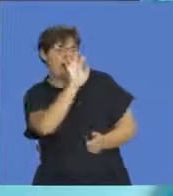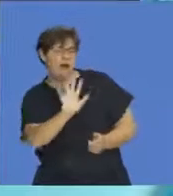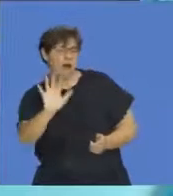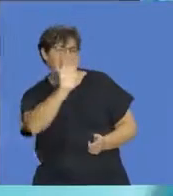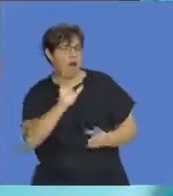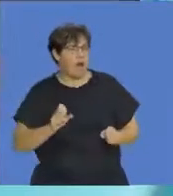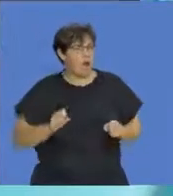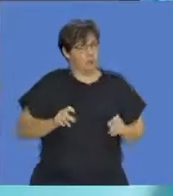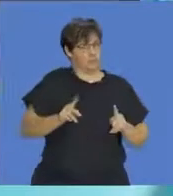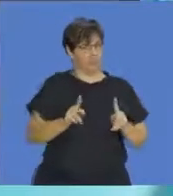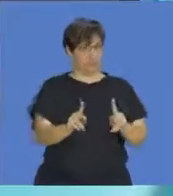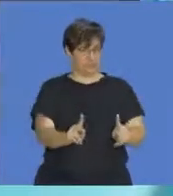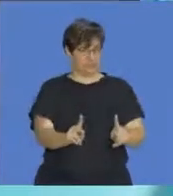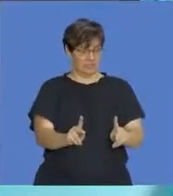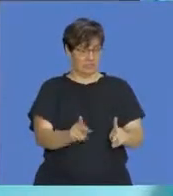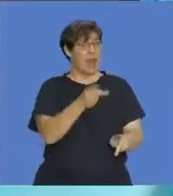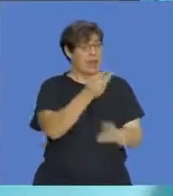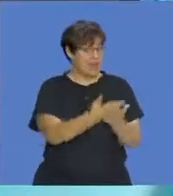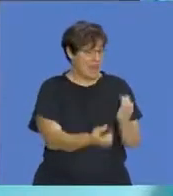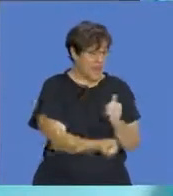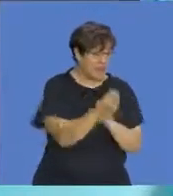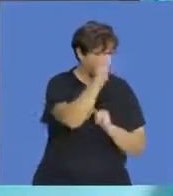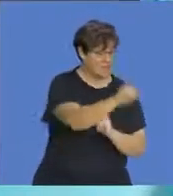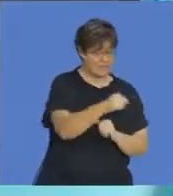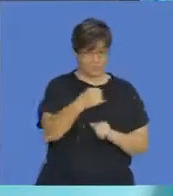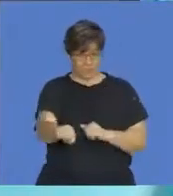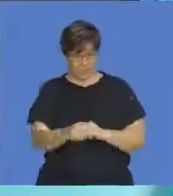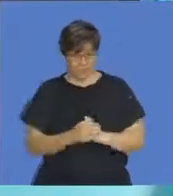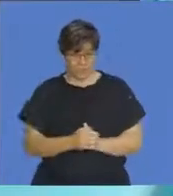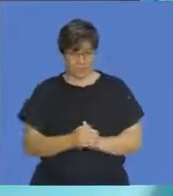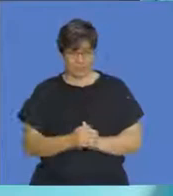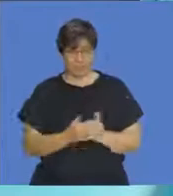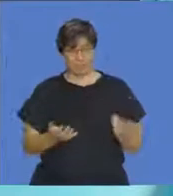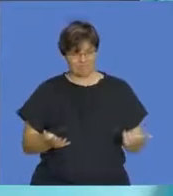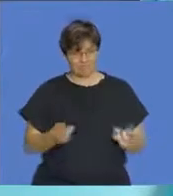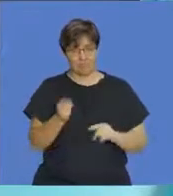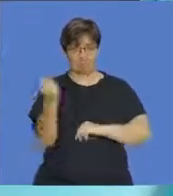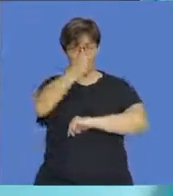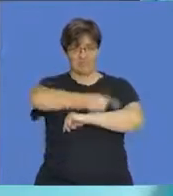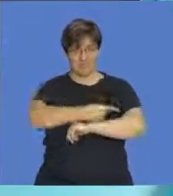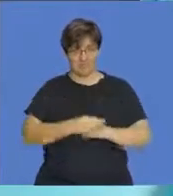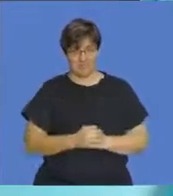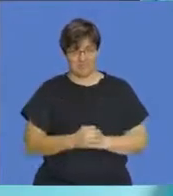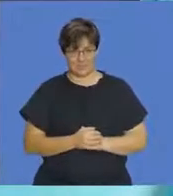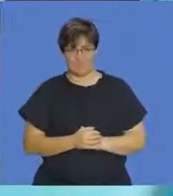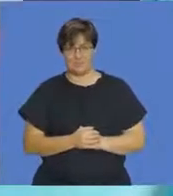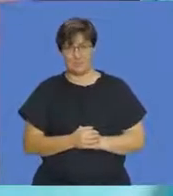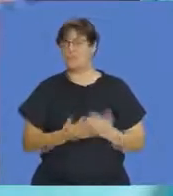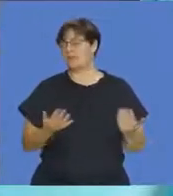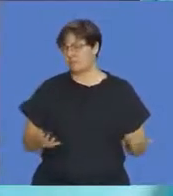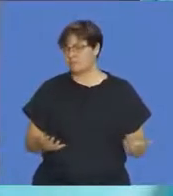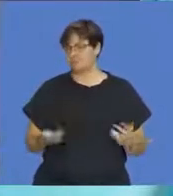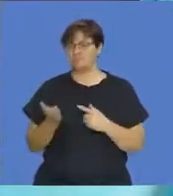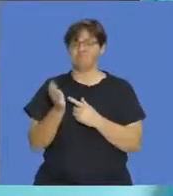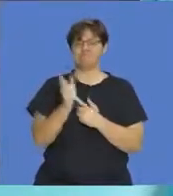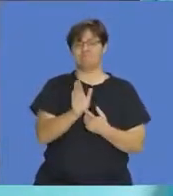chance of whether something can happen or won't happen on a particular date. So let's get a